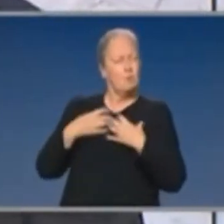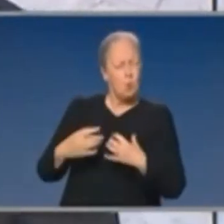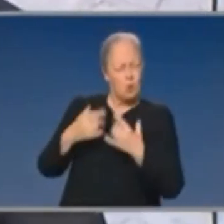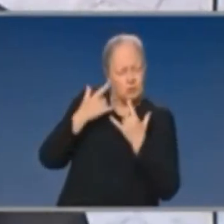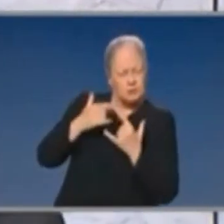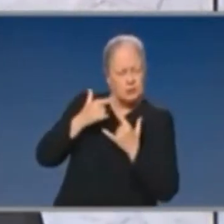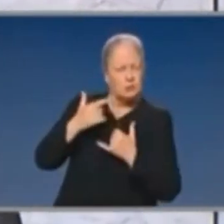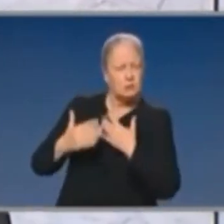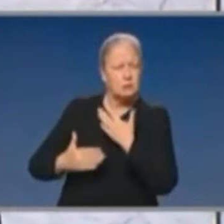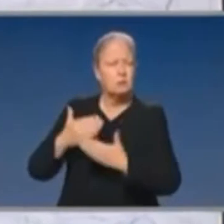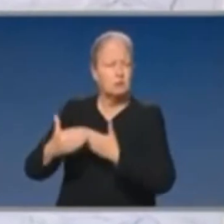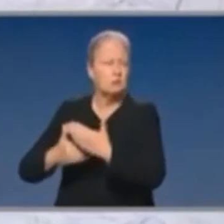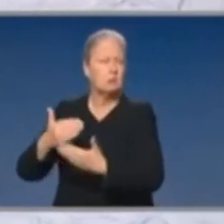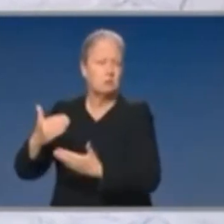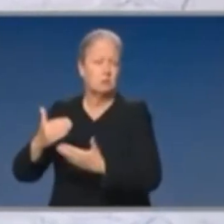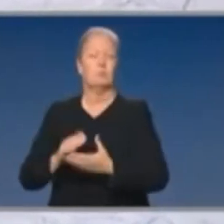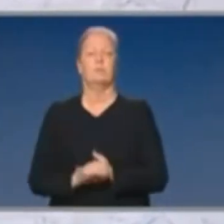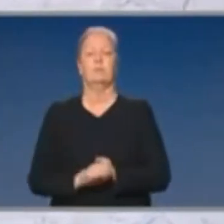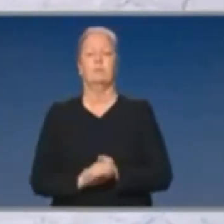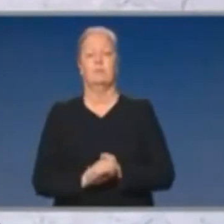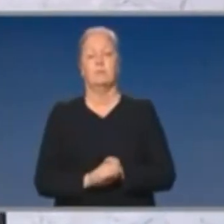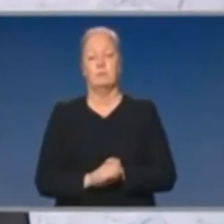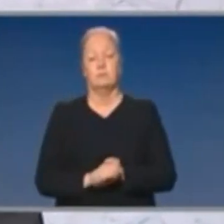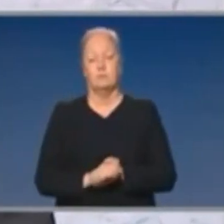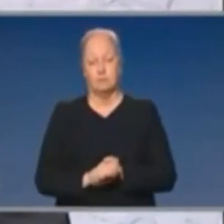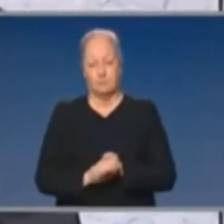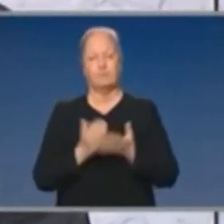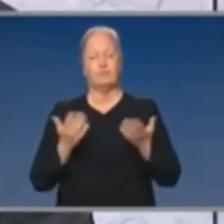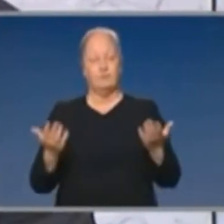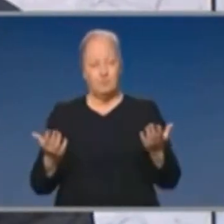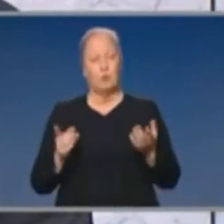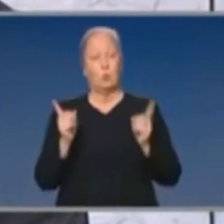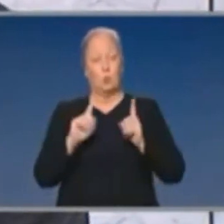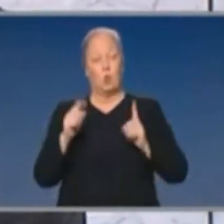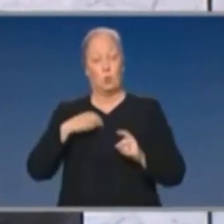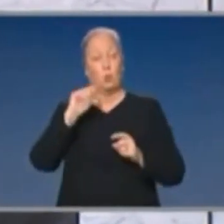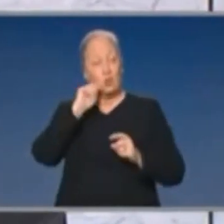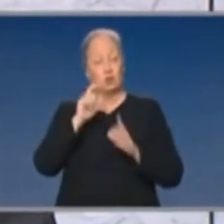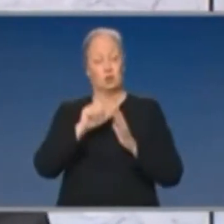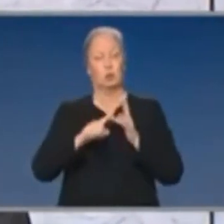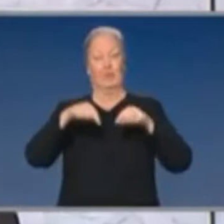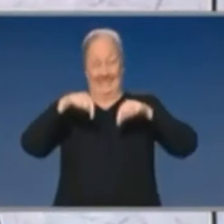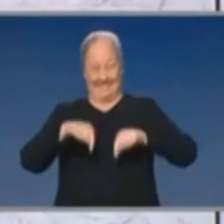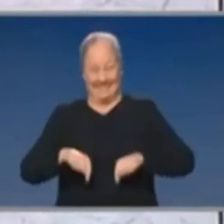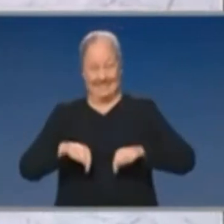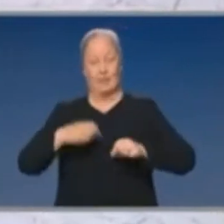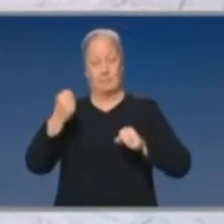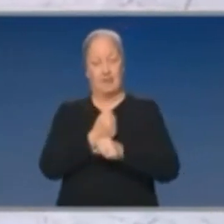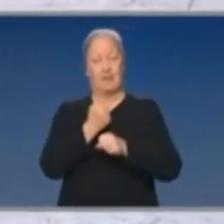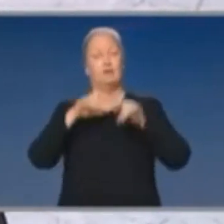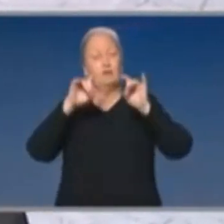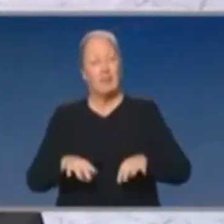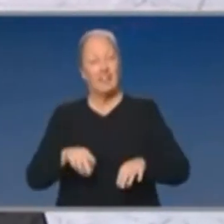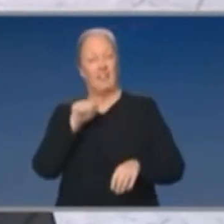the Minister for Health to go through the details of those arrangements. So a homegrown, sovereign plan for vaccines is the hope I bring to